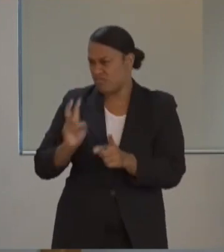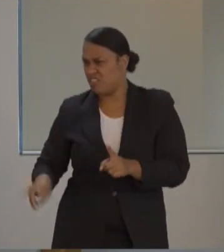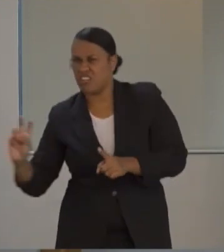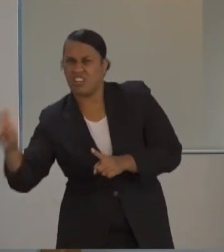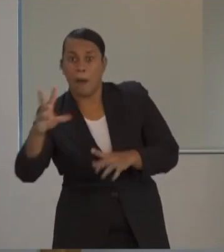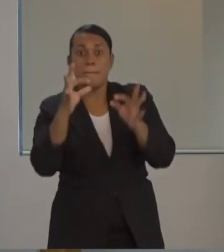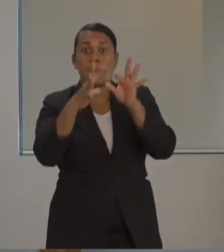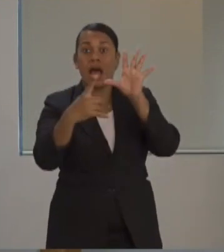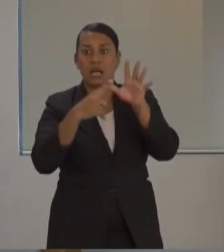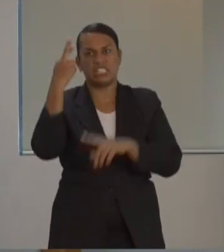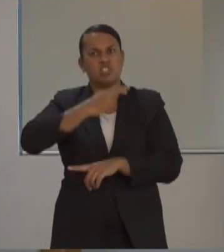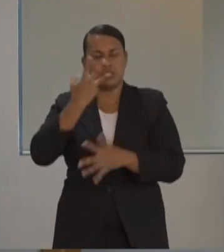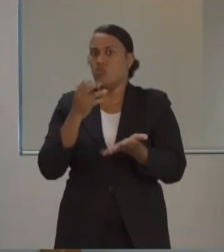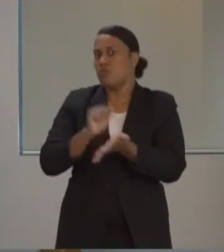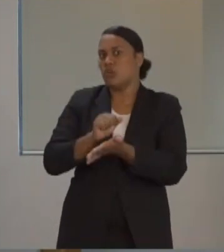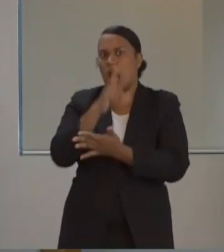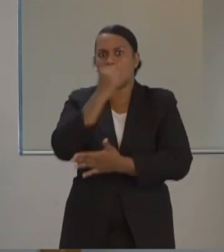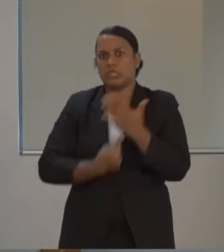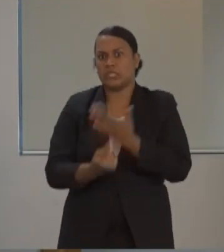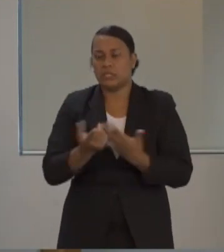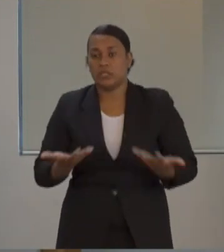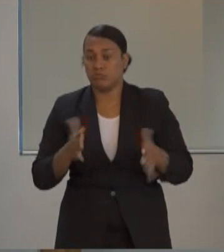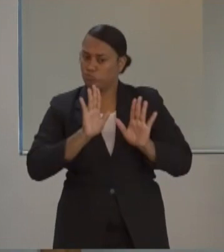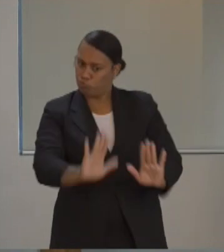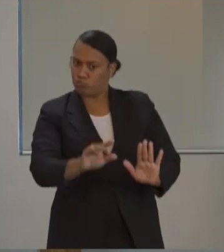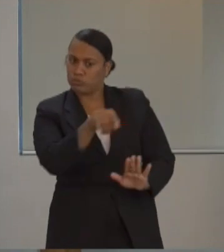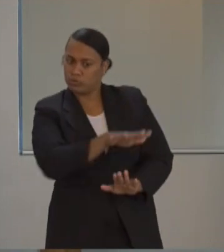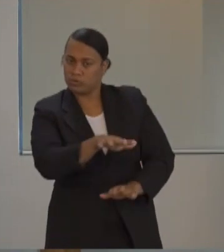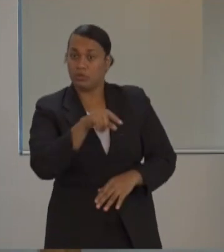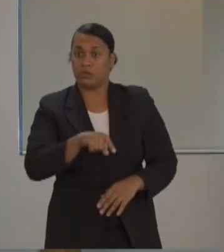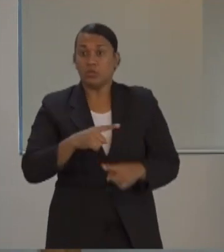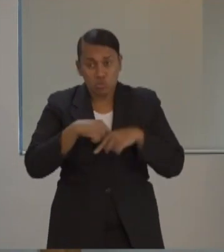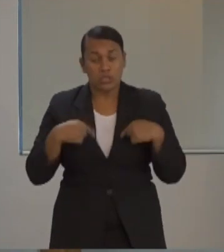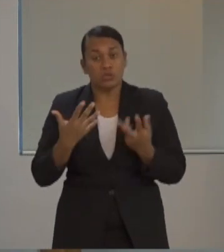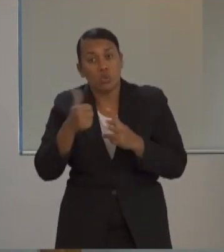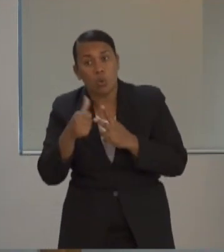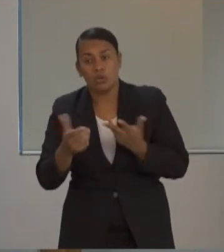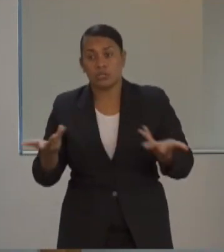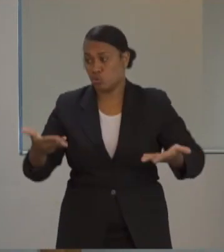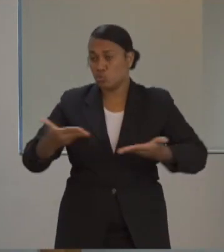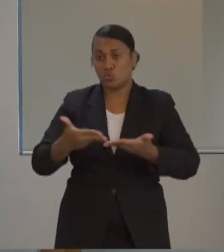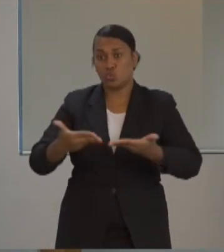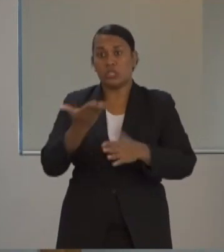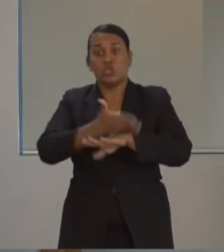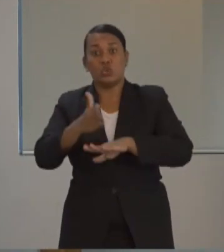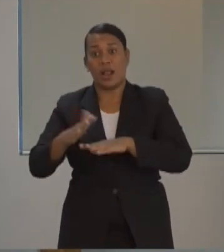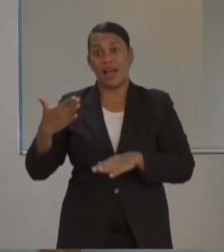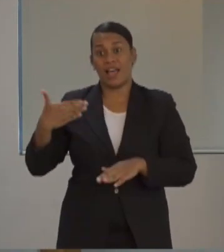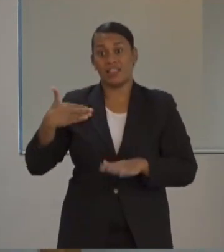risk a total lockdown. We're also introducing new health protection measures nationwide.